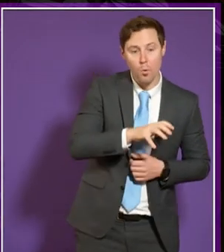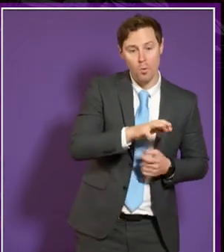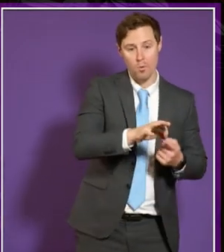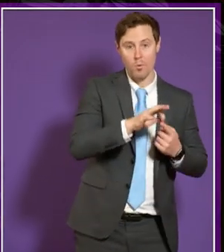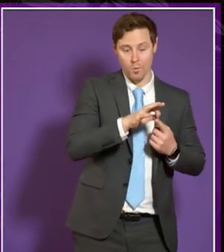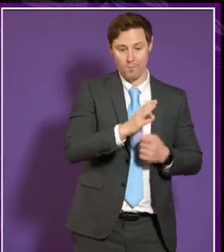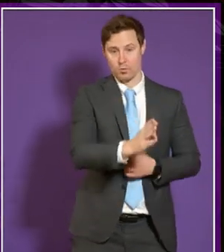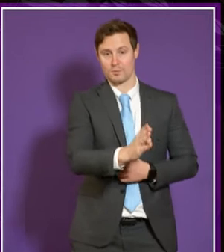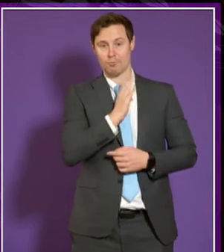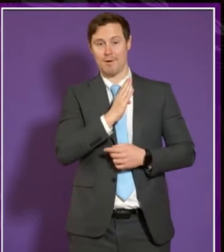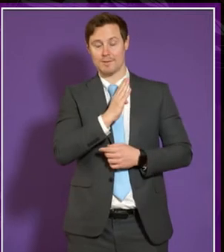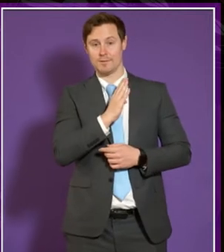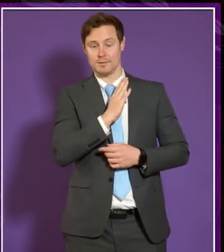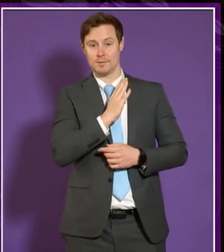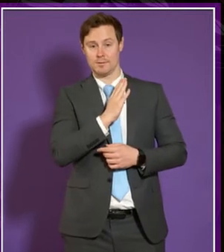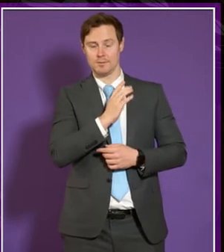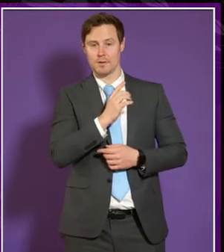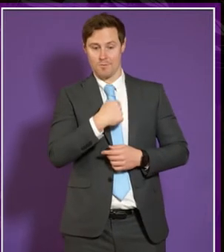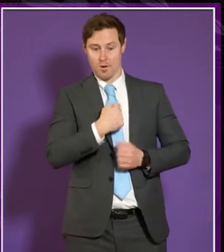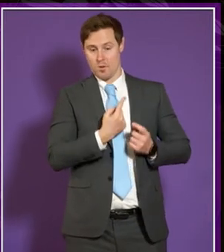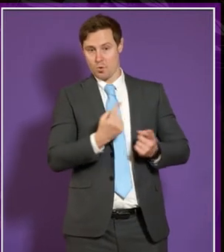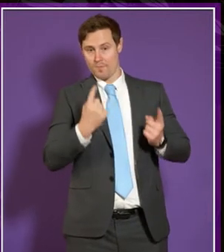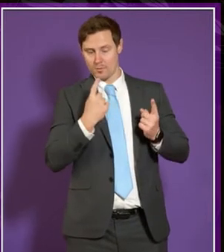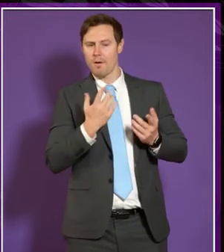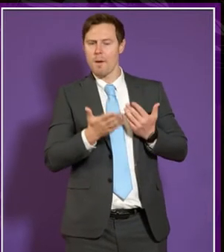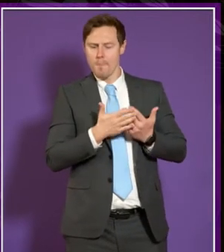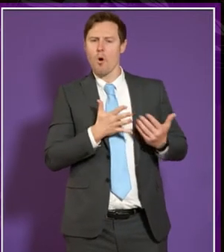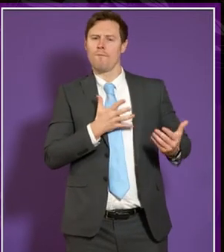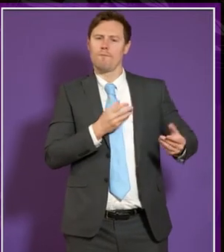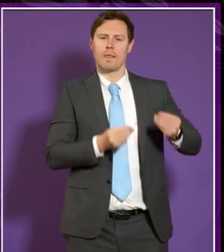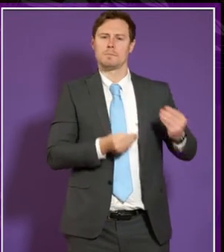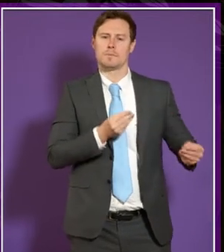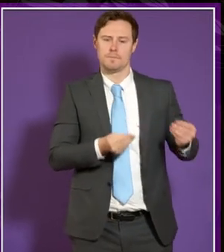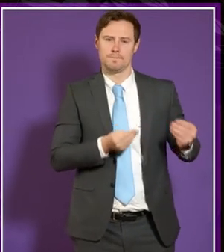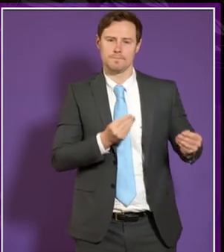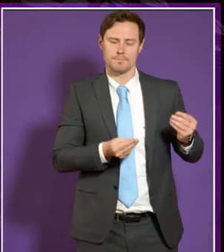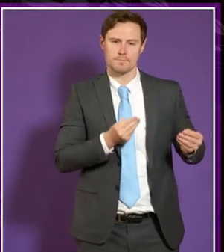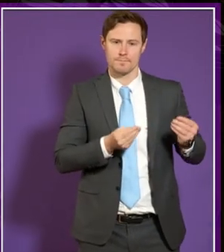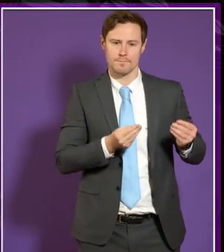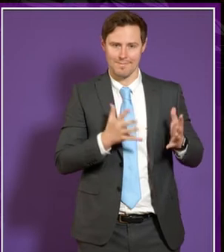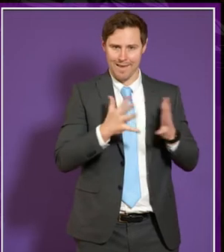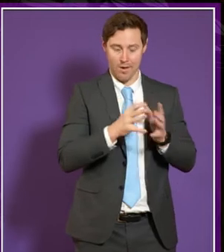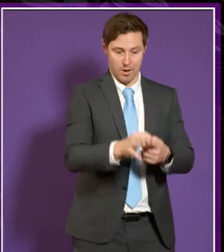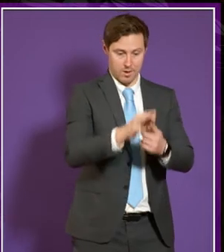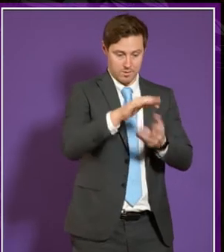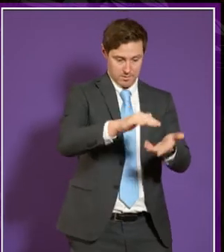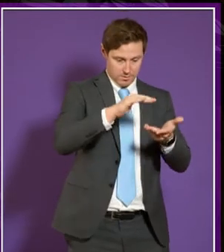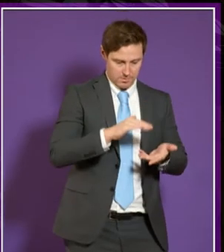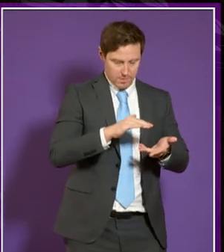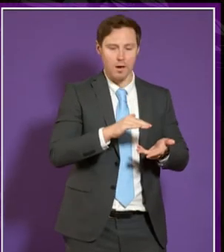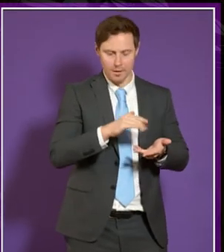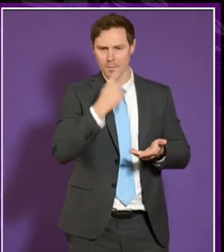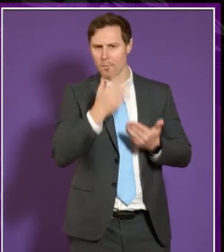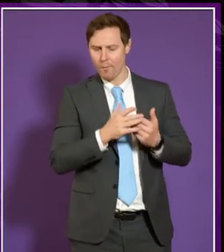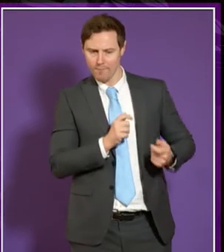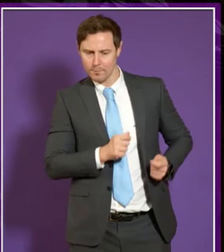direct court uh direct applicants to the institution there is more flexibility um in how those applications are received